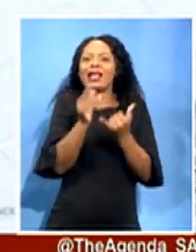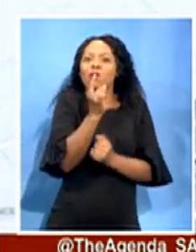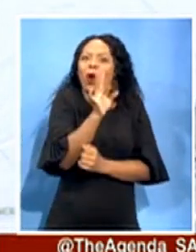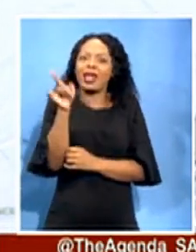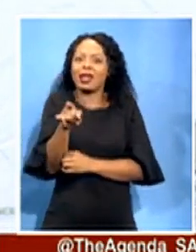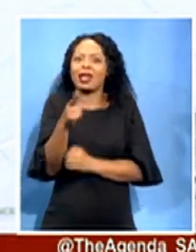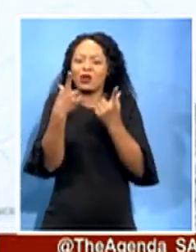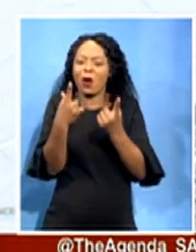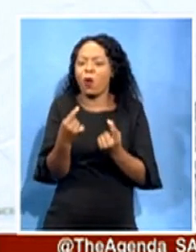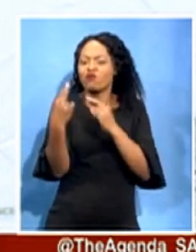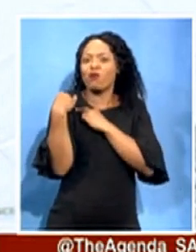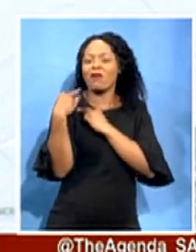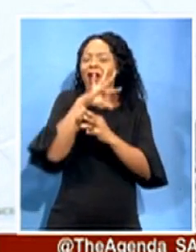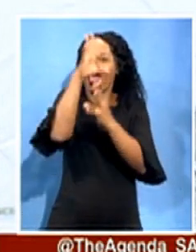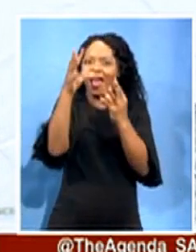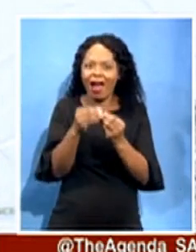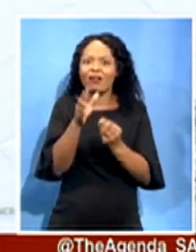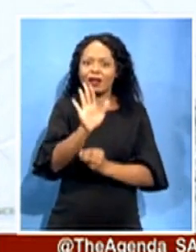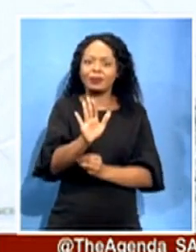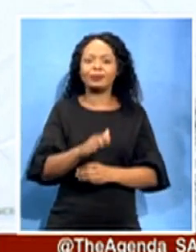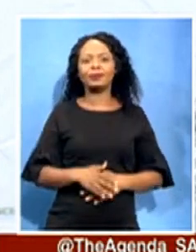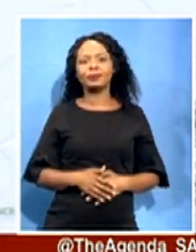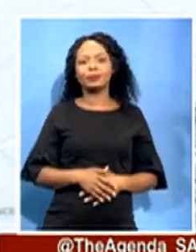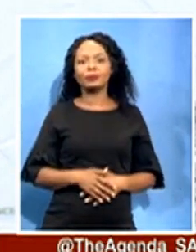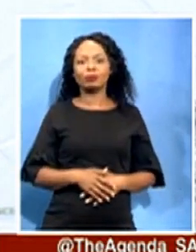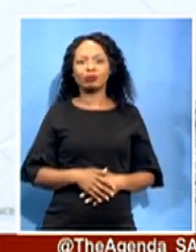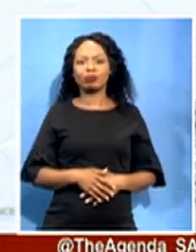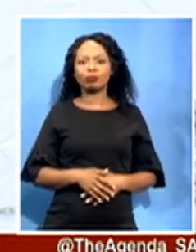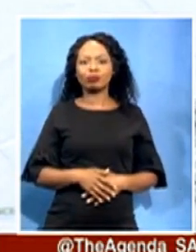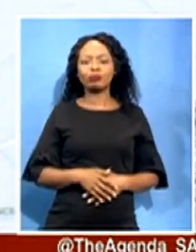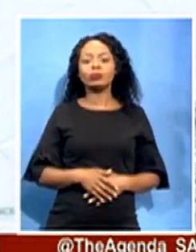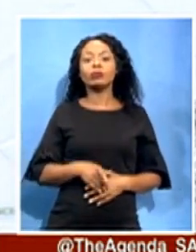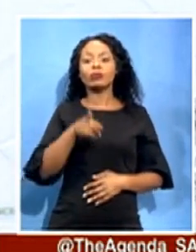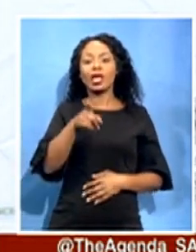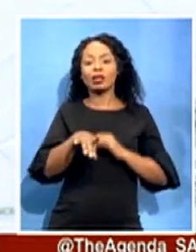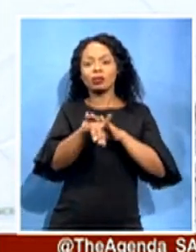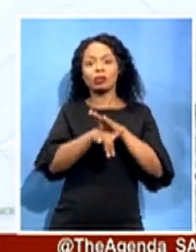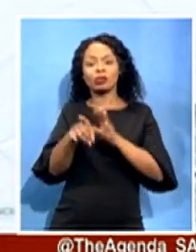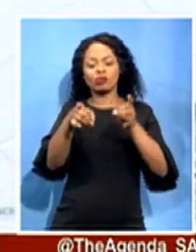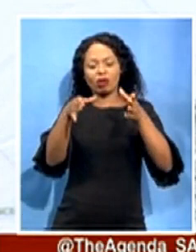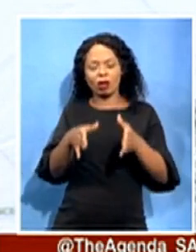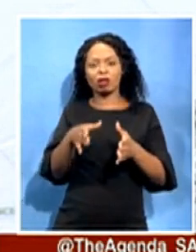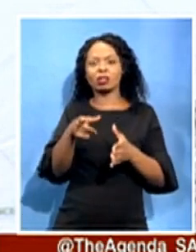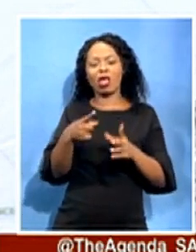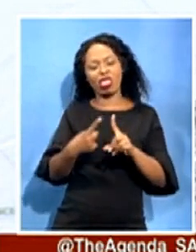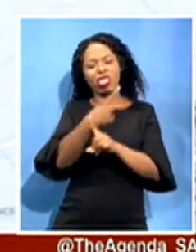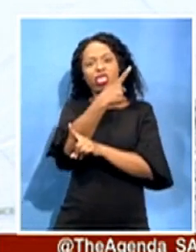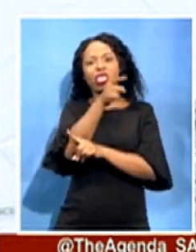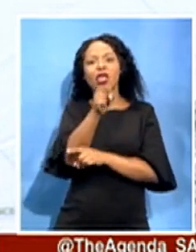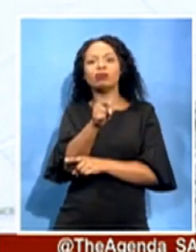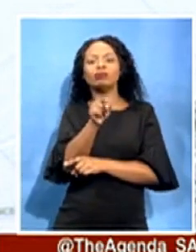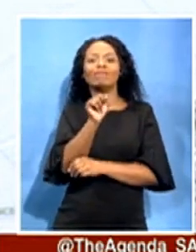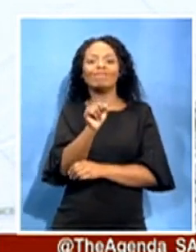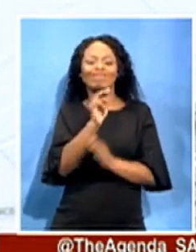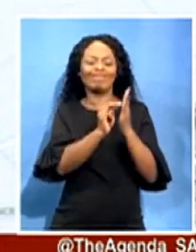And this also amounted to a district director acting beyond her delegated authority to approve Boniwe Rehabilitation Center. And